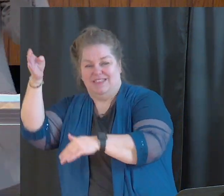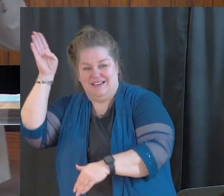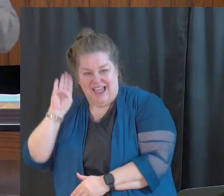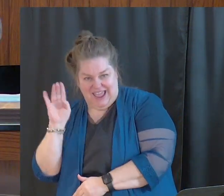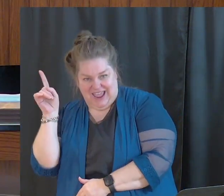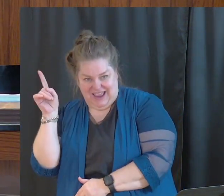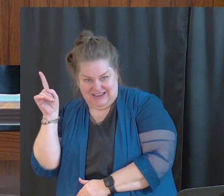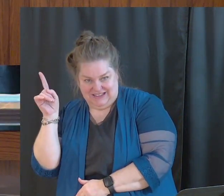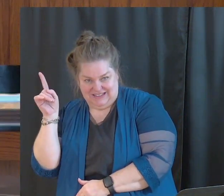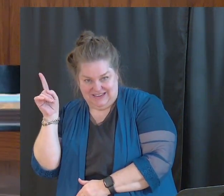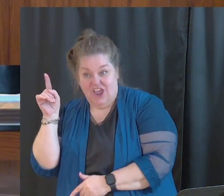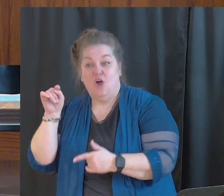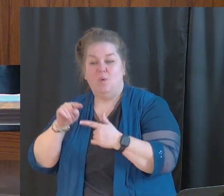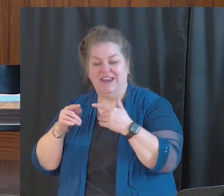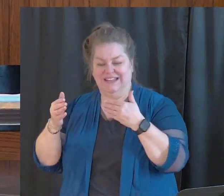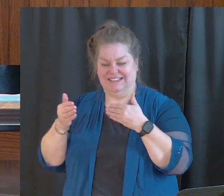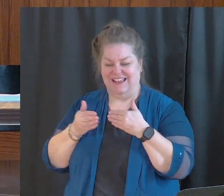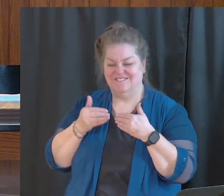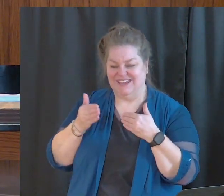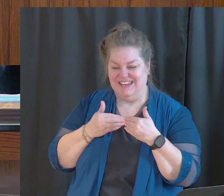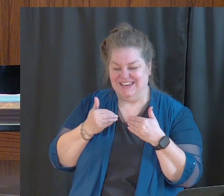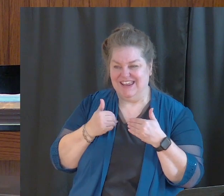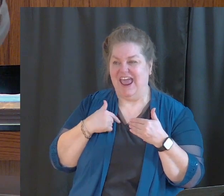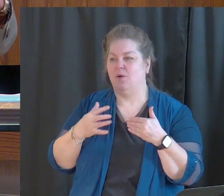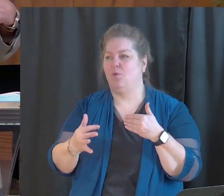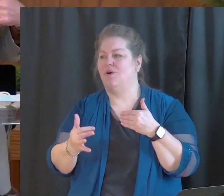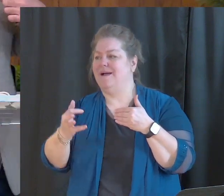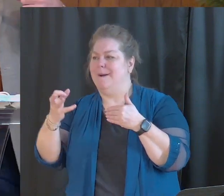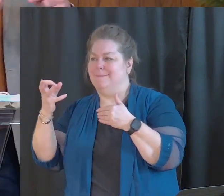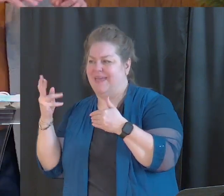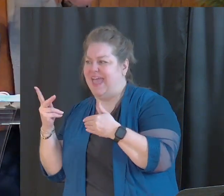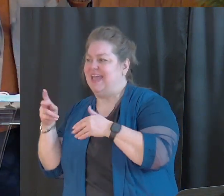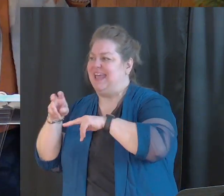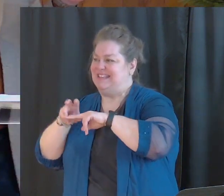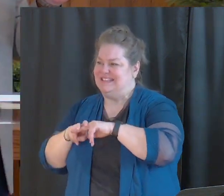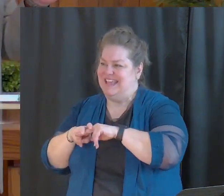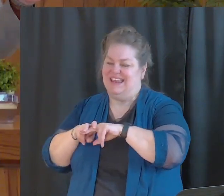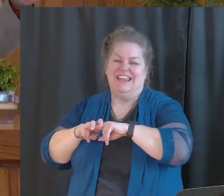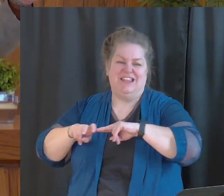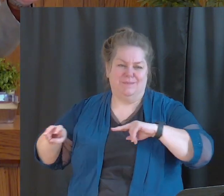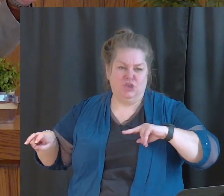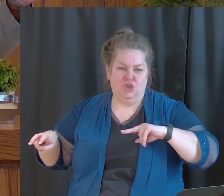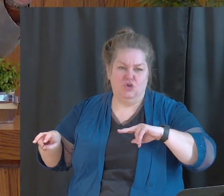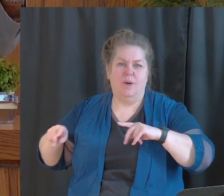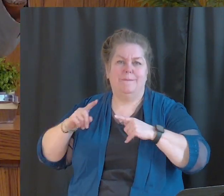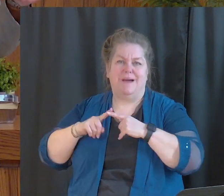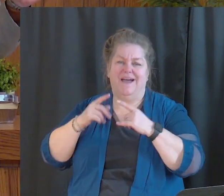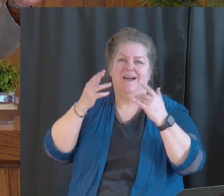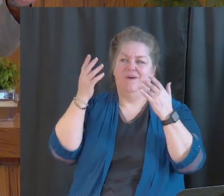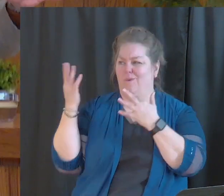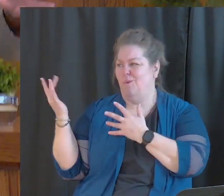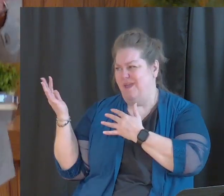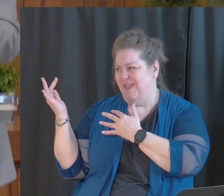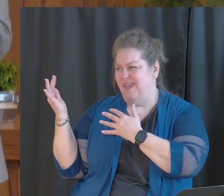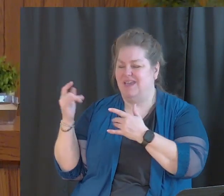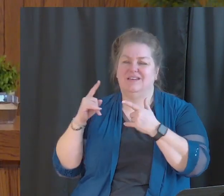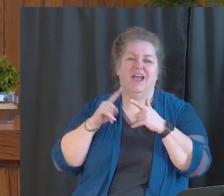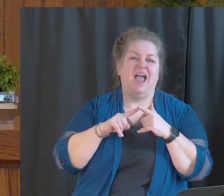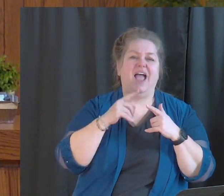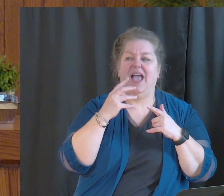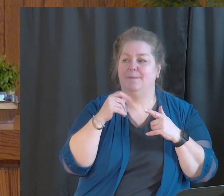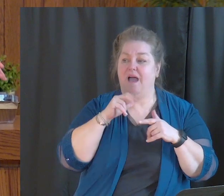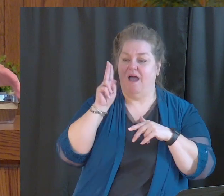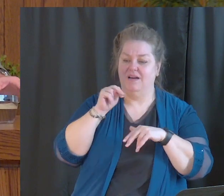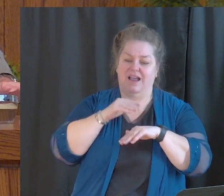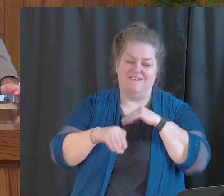When it's convenient, I'll come back and sit in your pew, but until then, I'm leaving because you've made me uncomfortable.